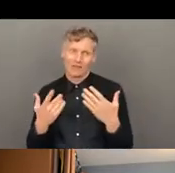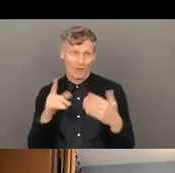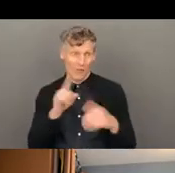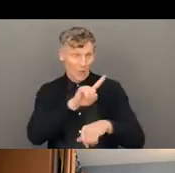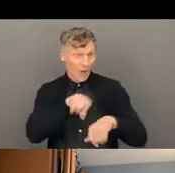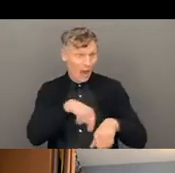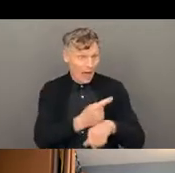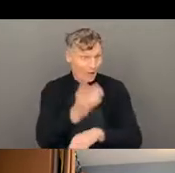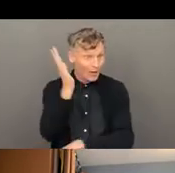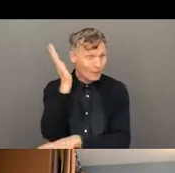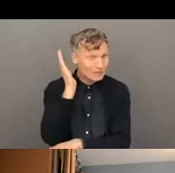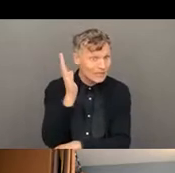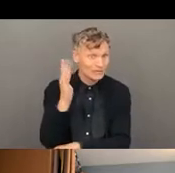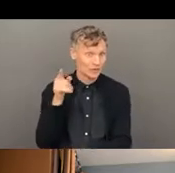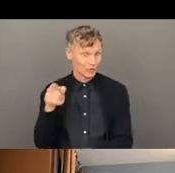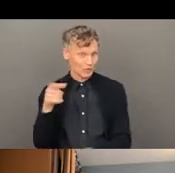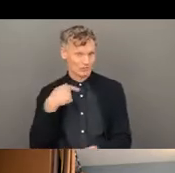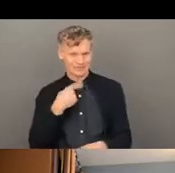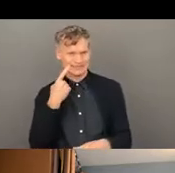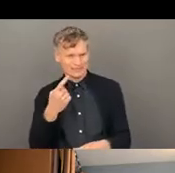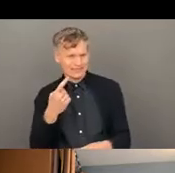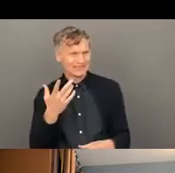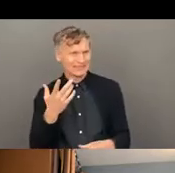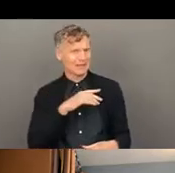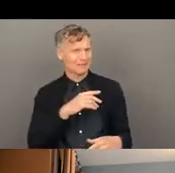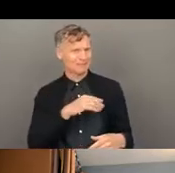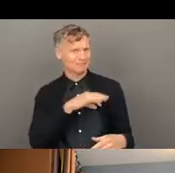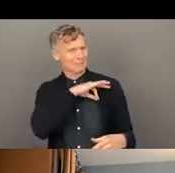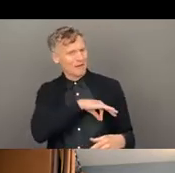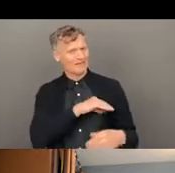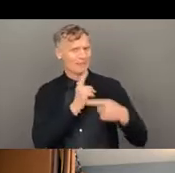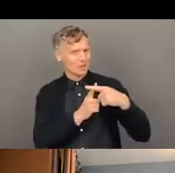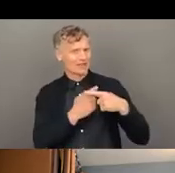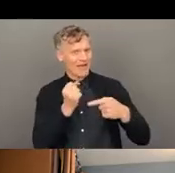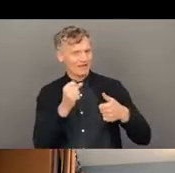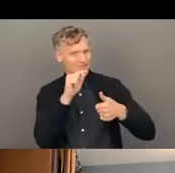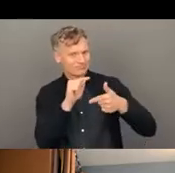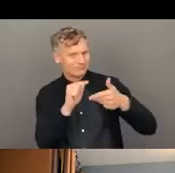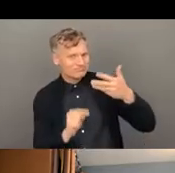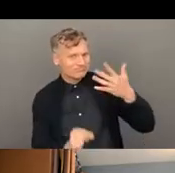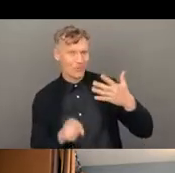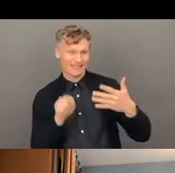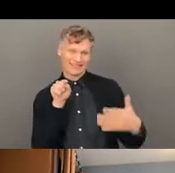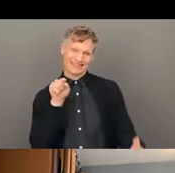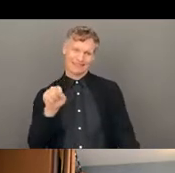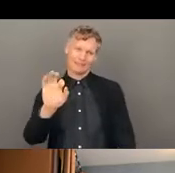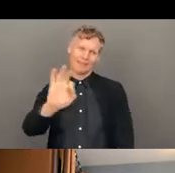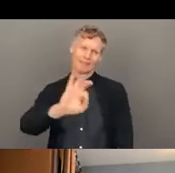short presentation, then I'm delighted because that was what we were trying to do. So well done everybody. You were listening.